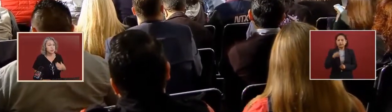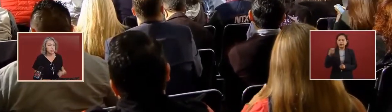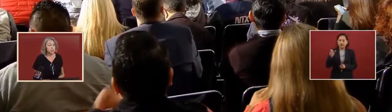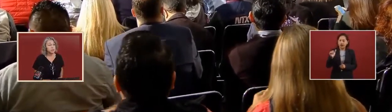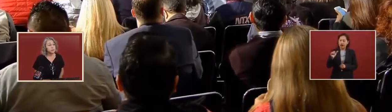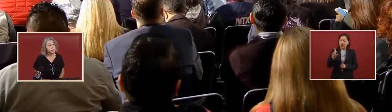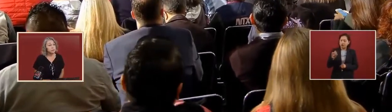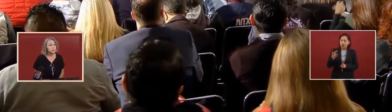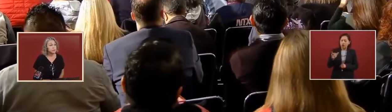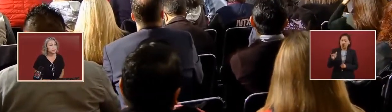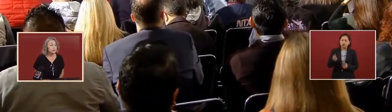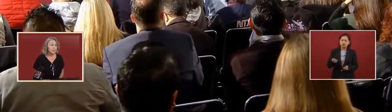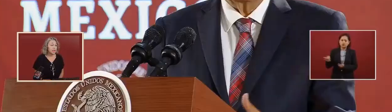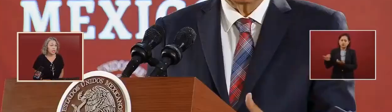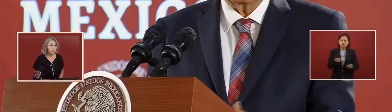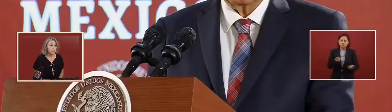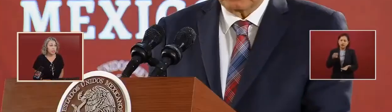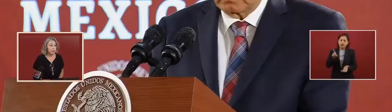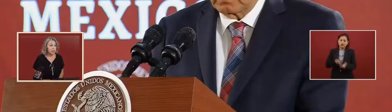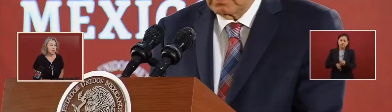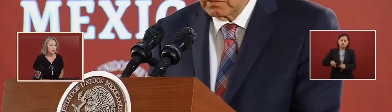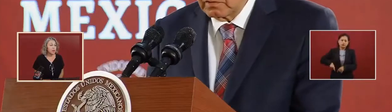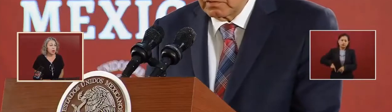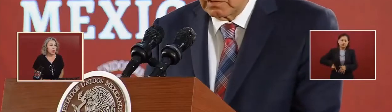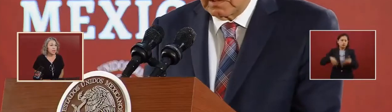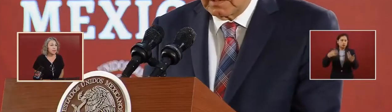and we are in there cleaning up